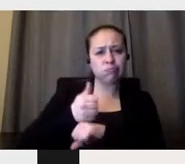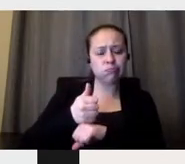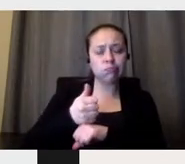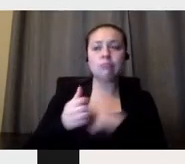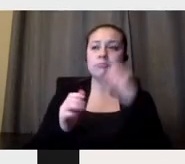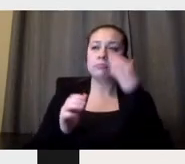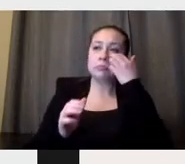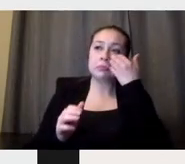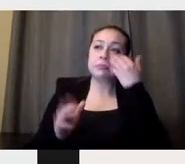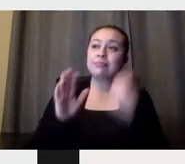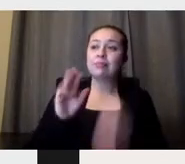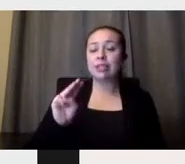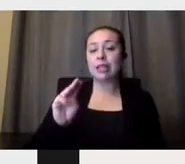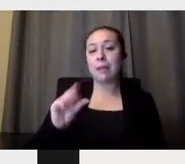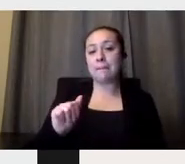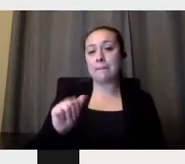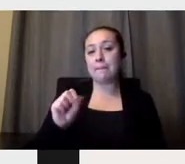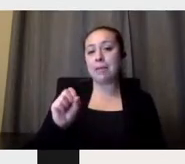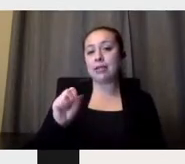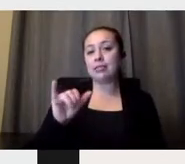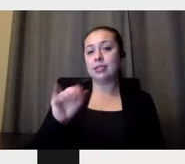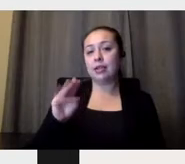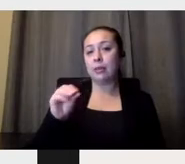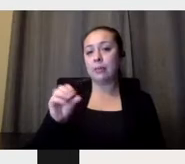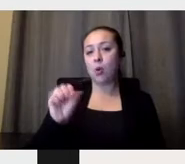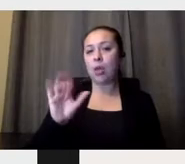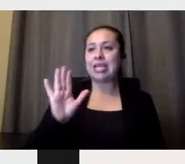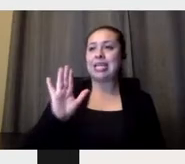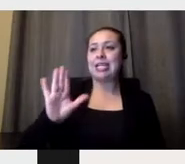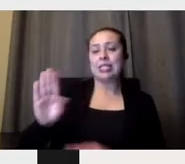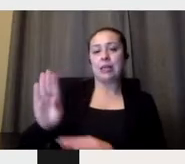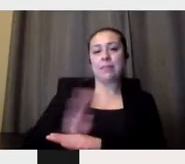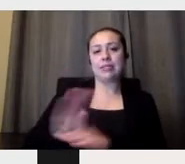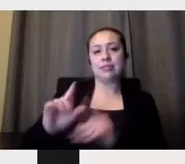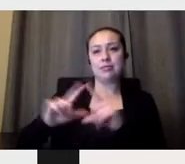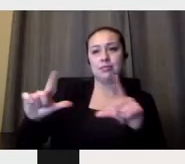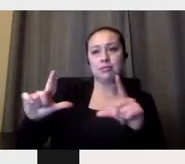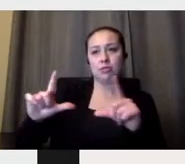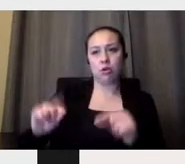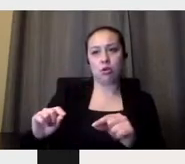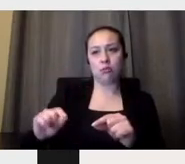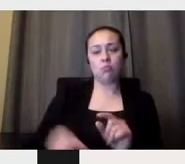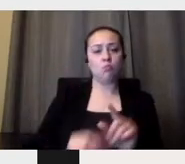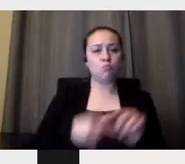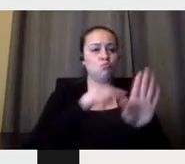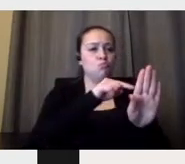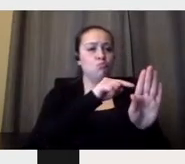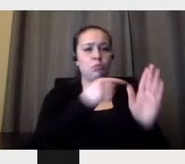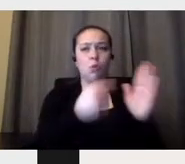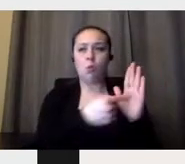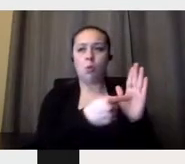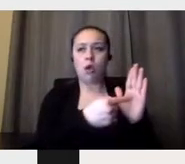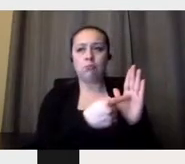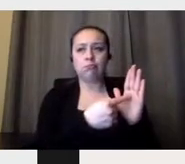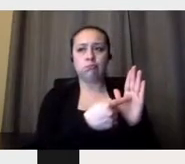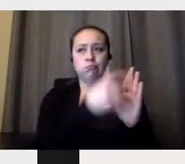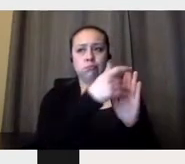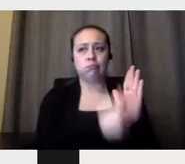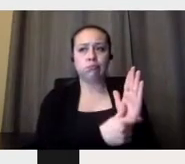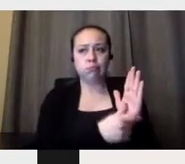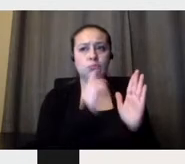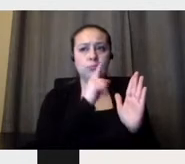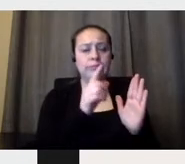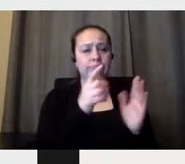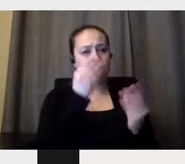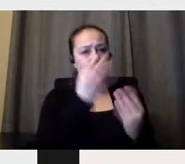we see that the layout is in two columns. One is empty and the other one with the information. The aesthetic of the